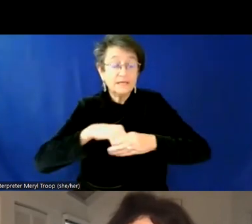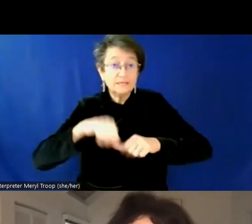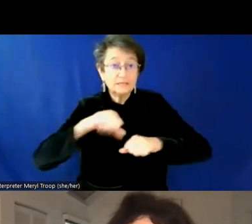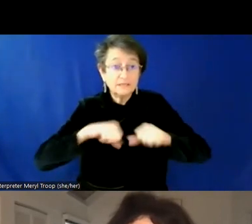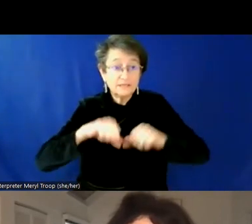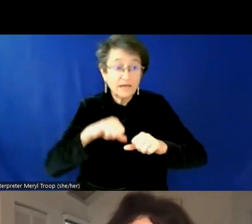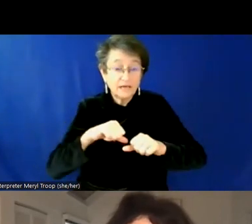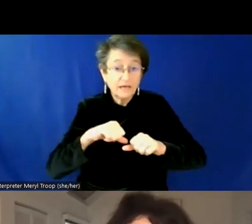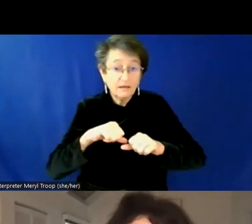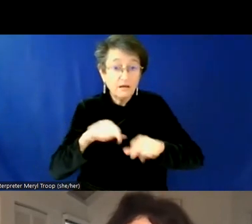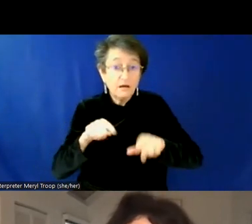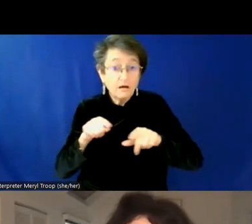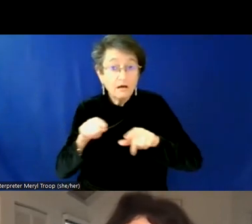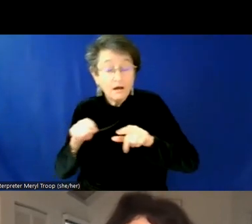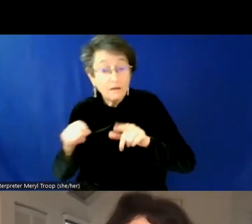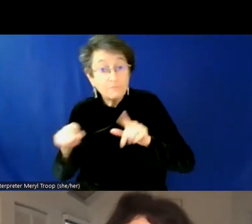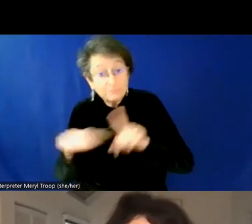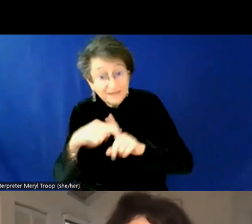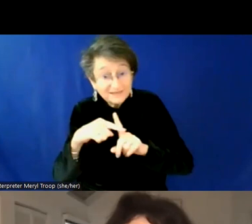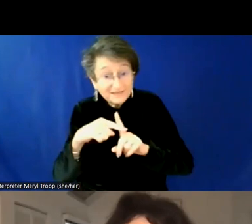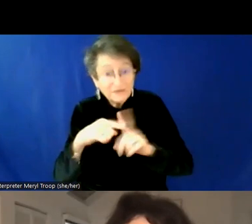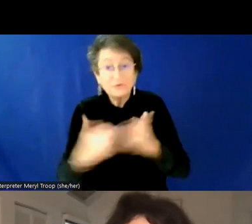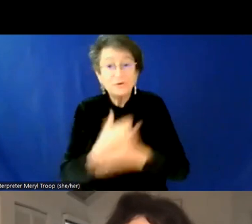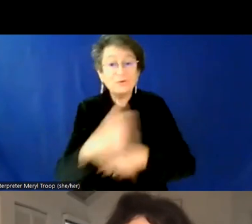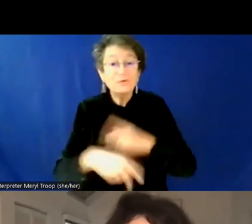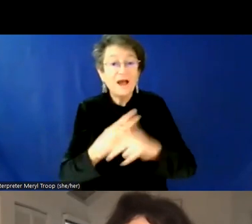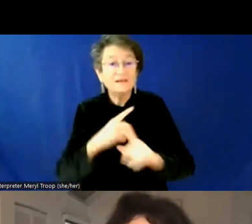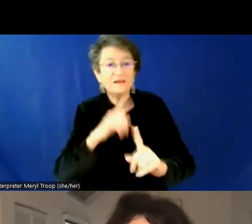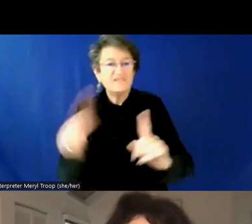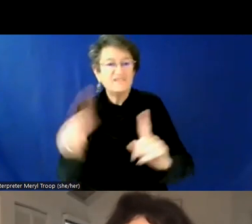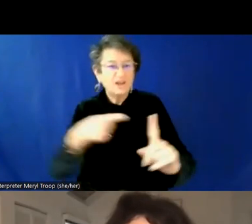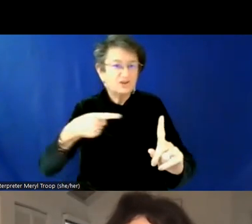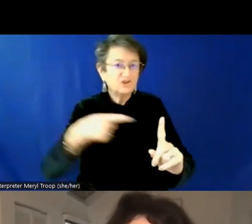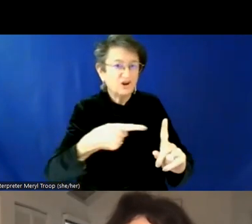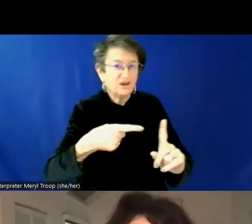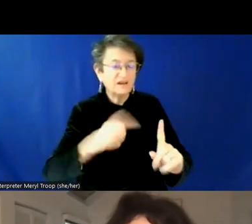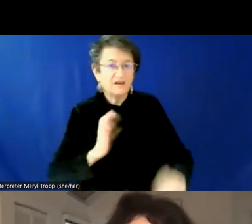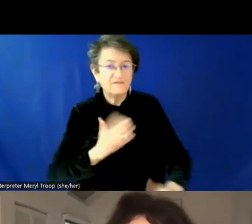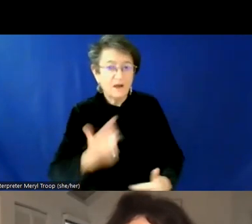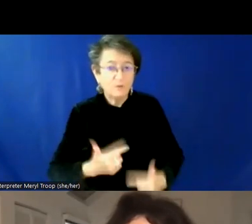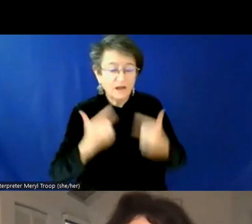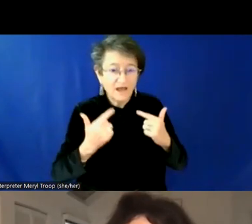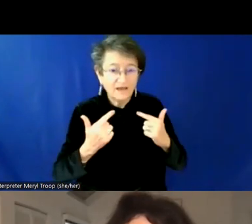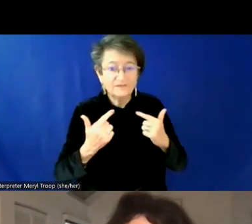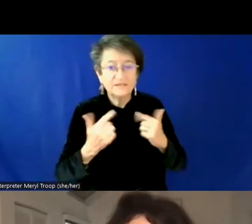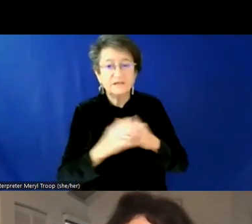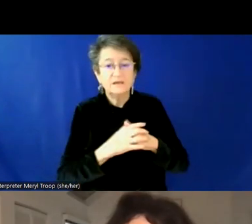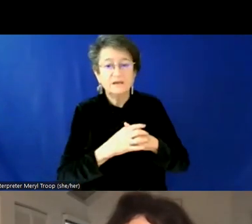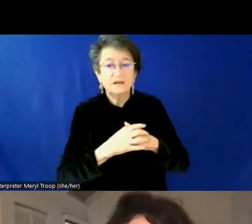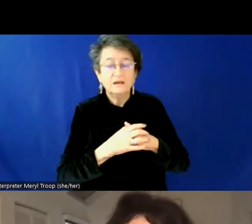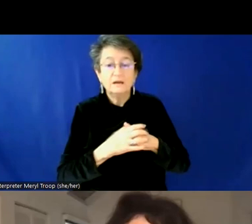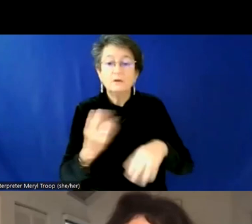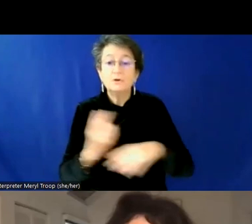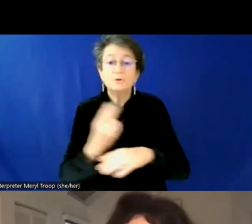that recognition was, uh, this new kind of targeting of our lives and our bodies, uh, and this use of